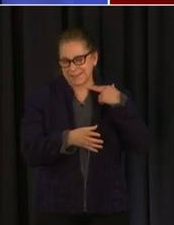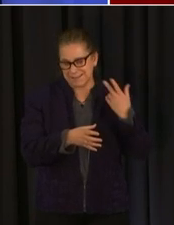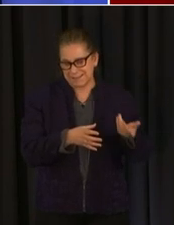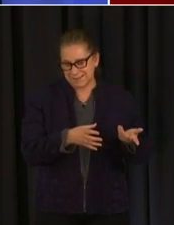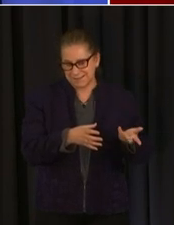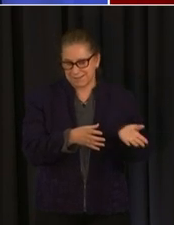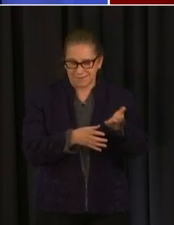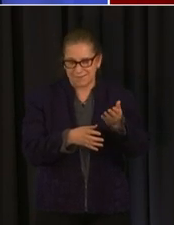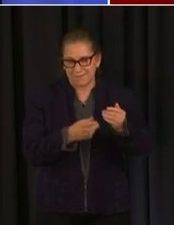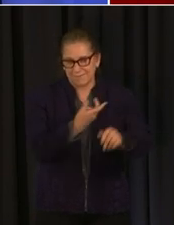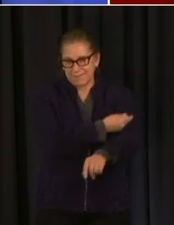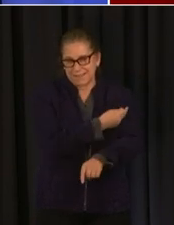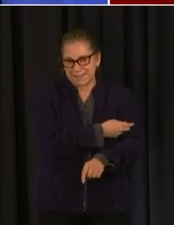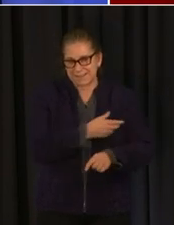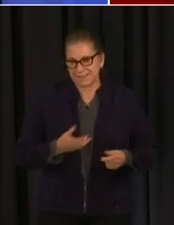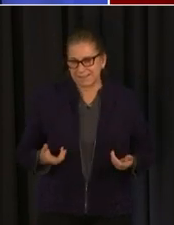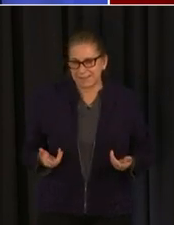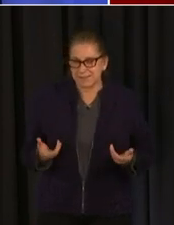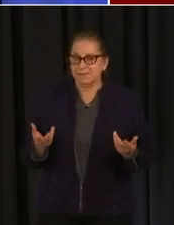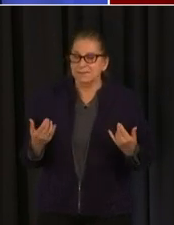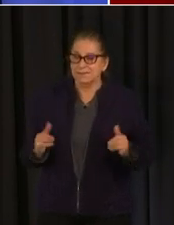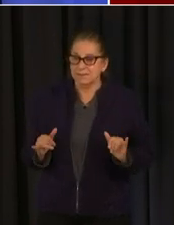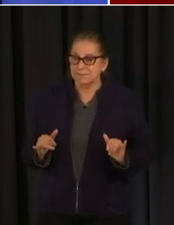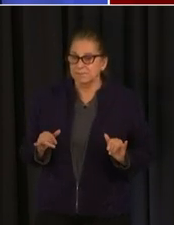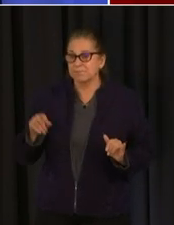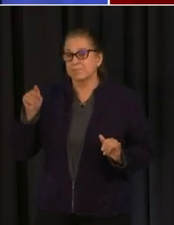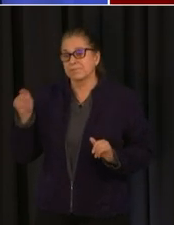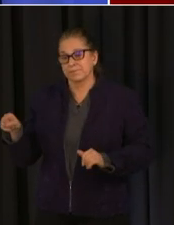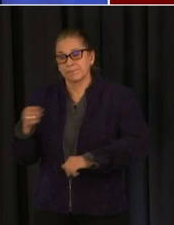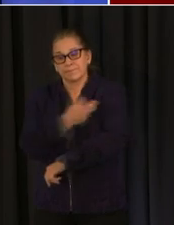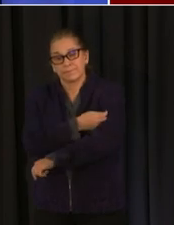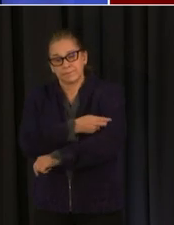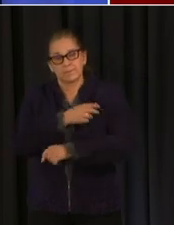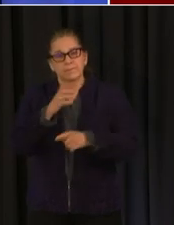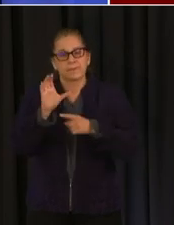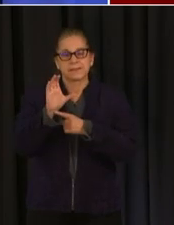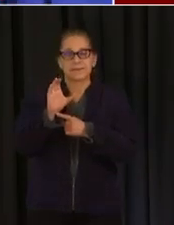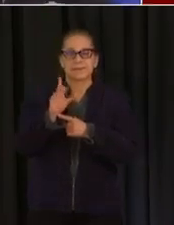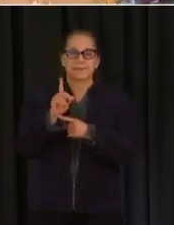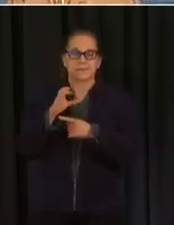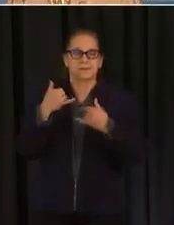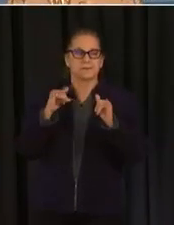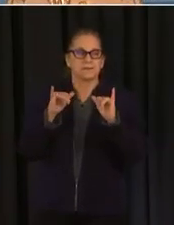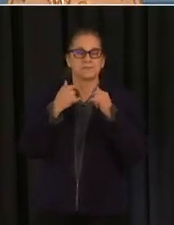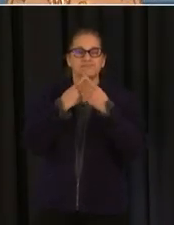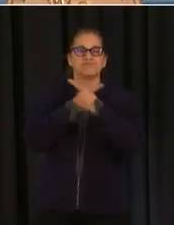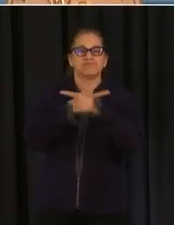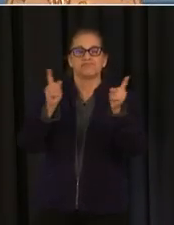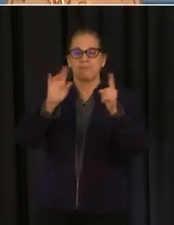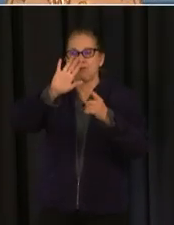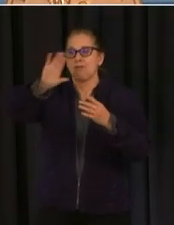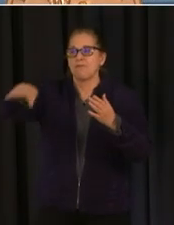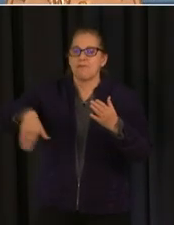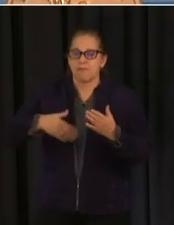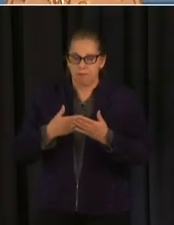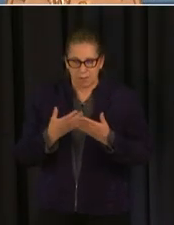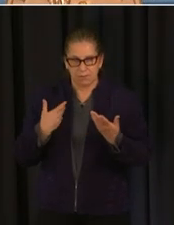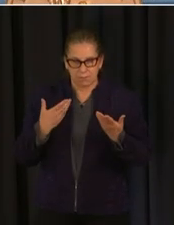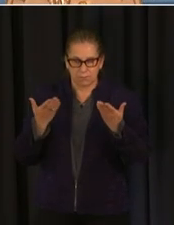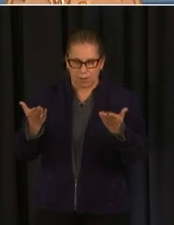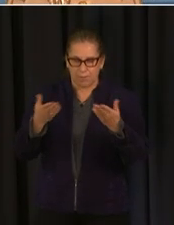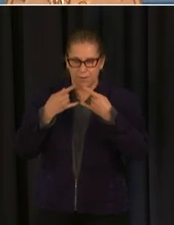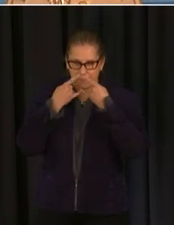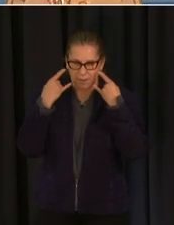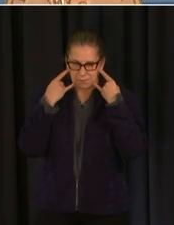but even with vaccination the cdc recommends mask wearing and that's where we'll be as well